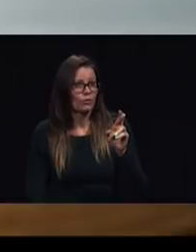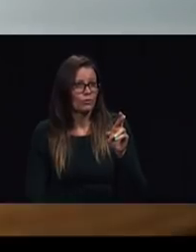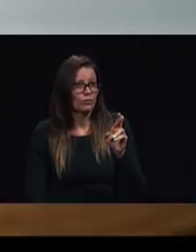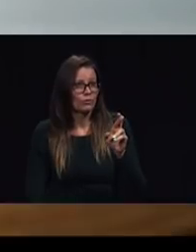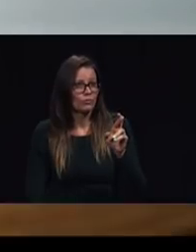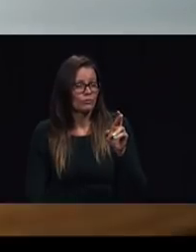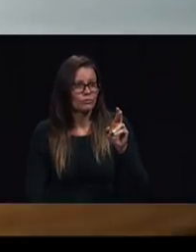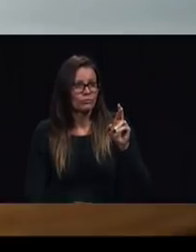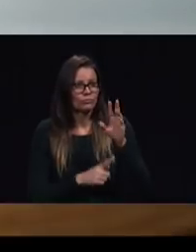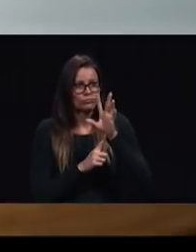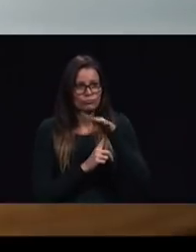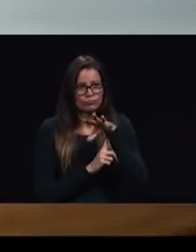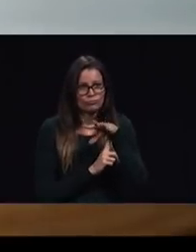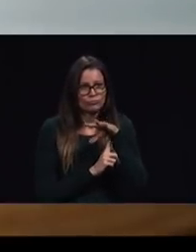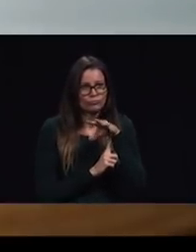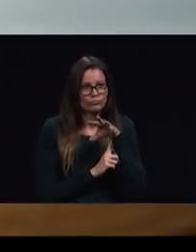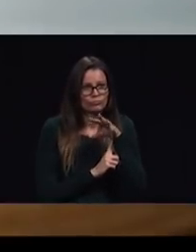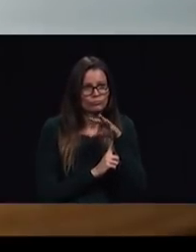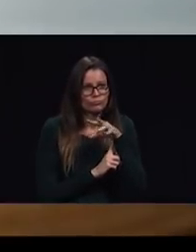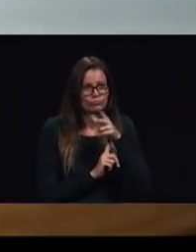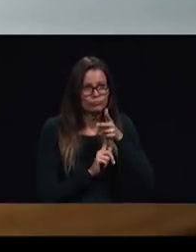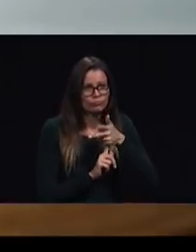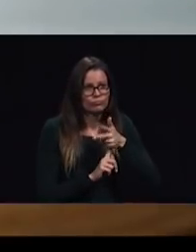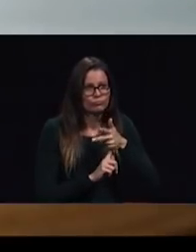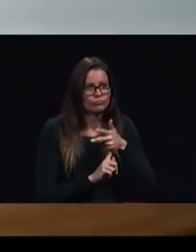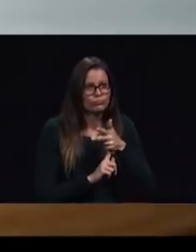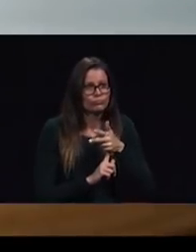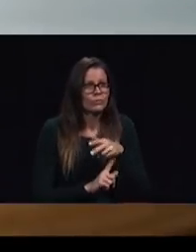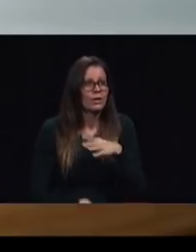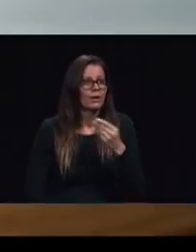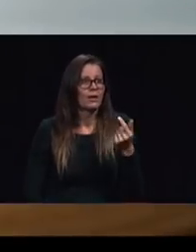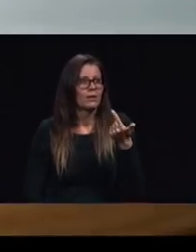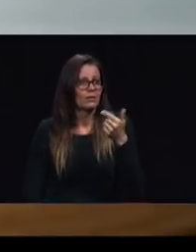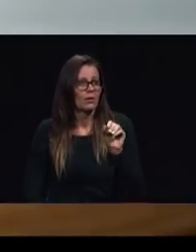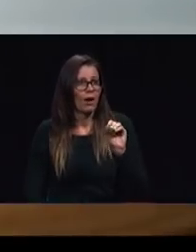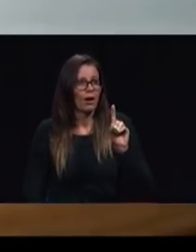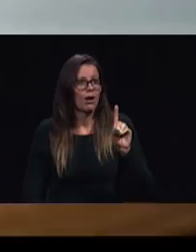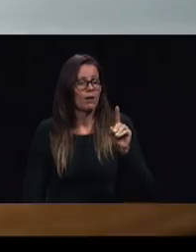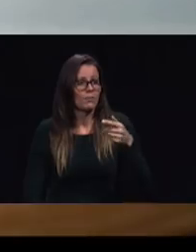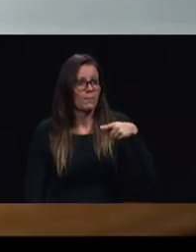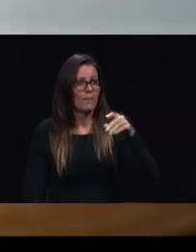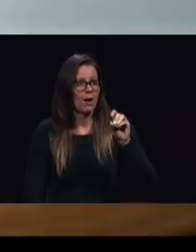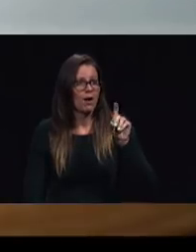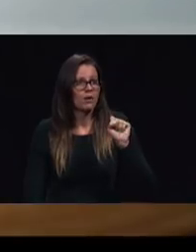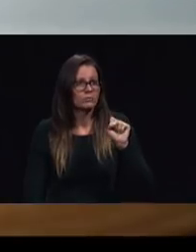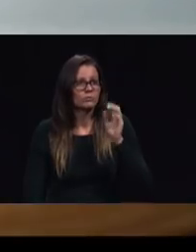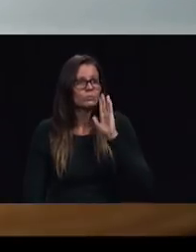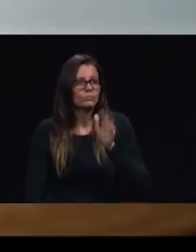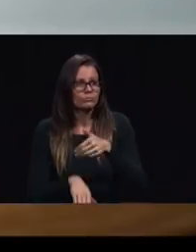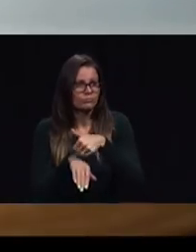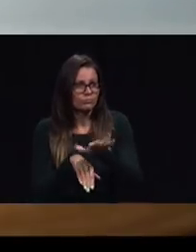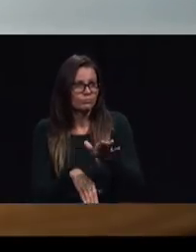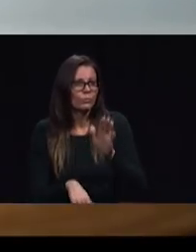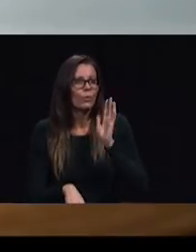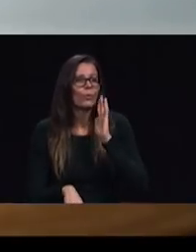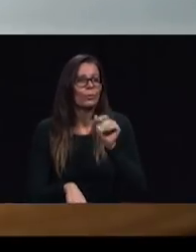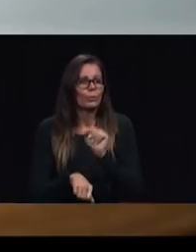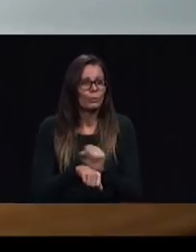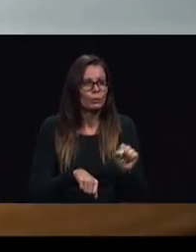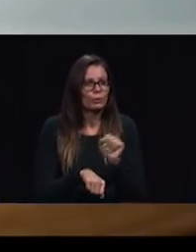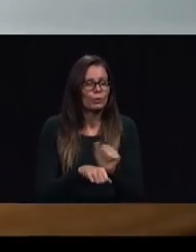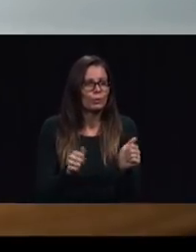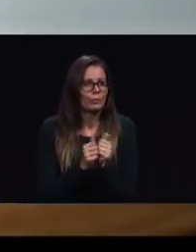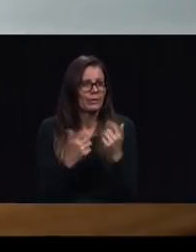10,000 AWR God Pods by his grace TMI will work with the health message approach the same approach